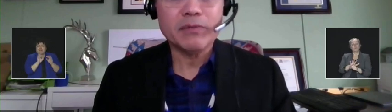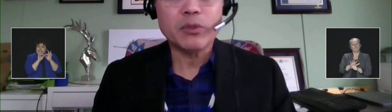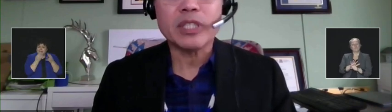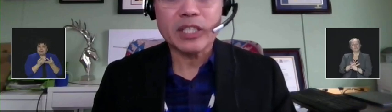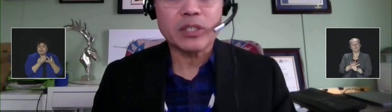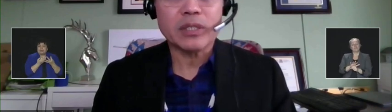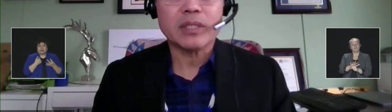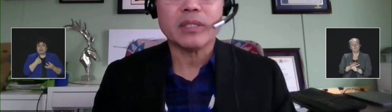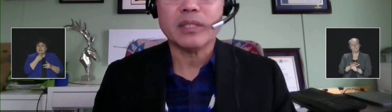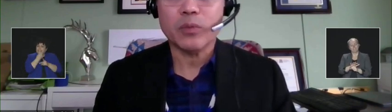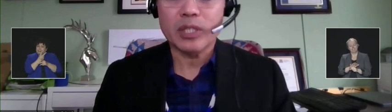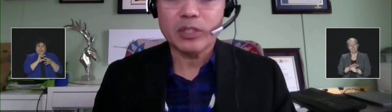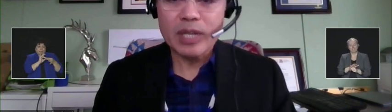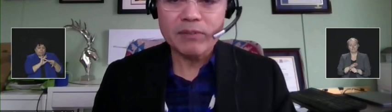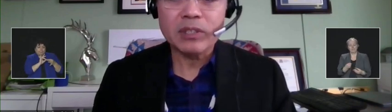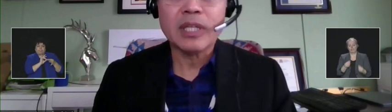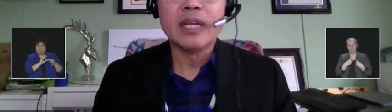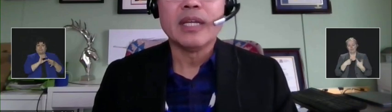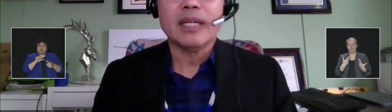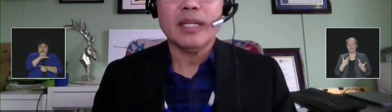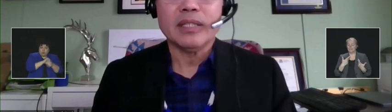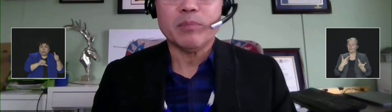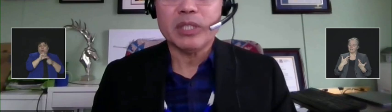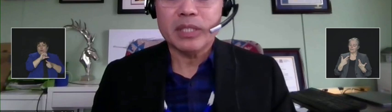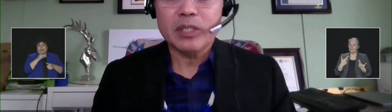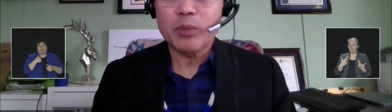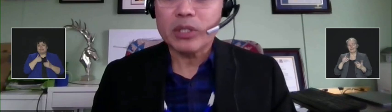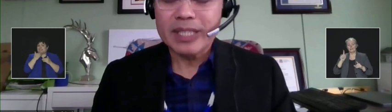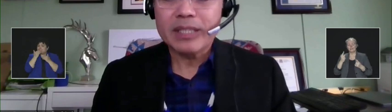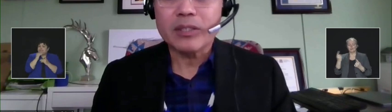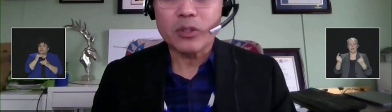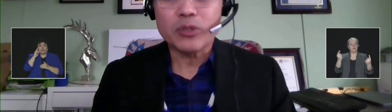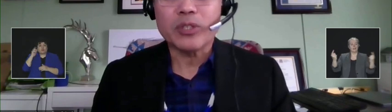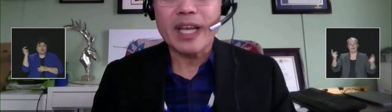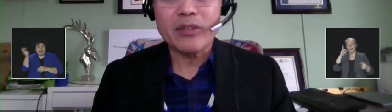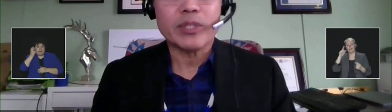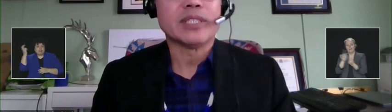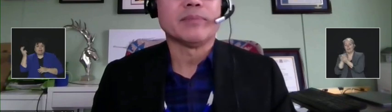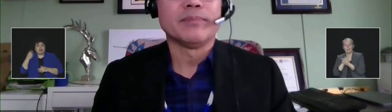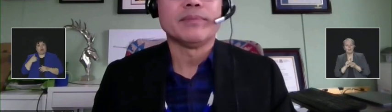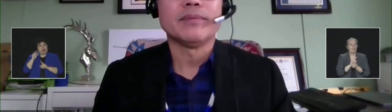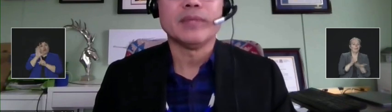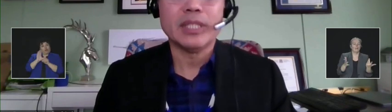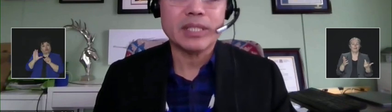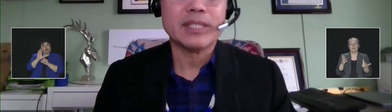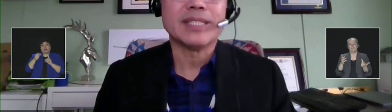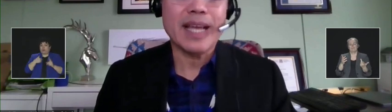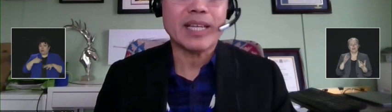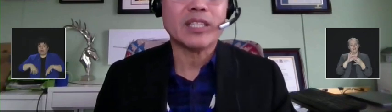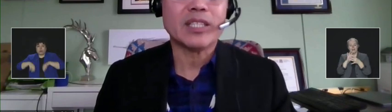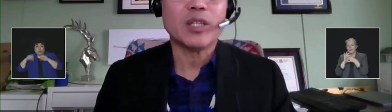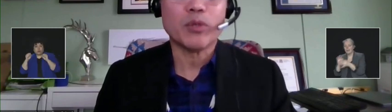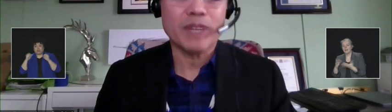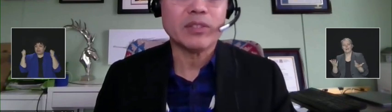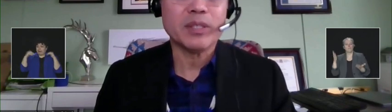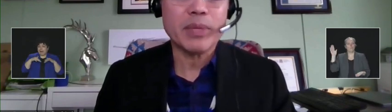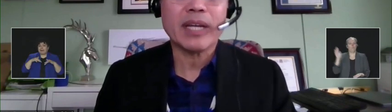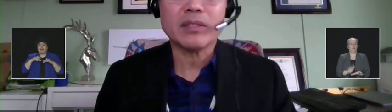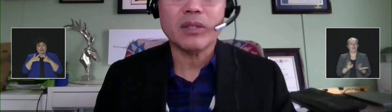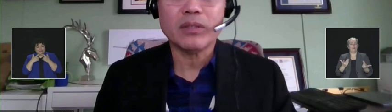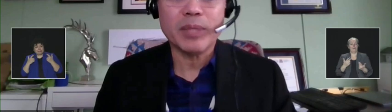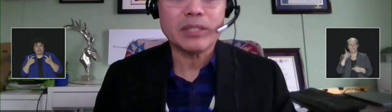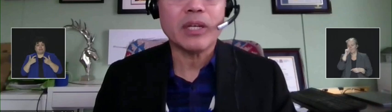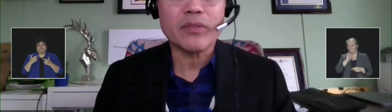meaningful connections, as well as travel, and the ability to partake in cultural gatherings. This has had a profound